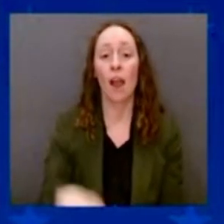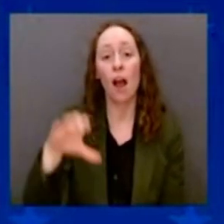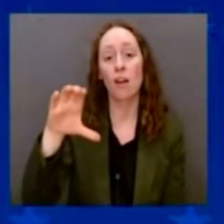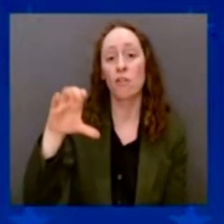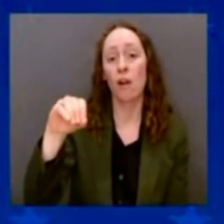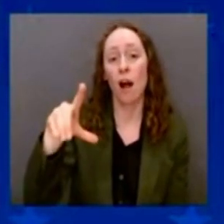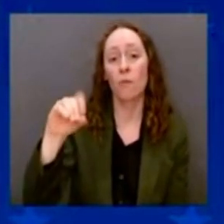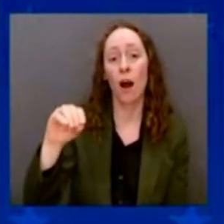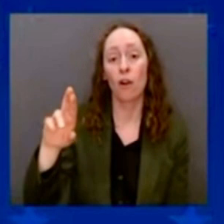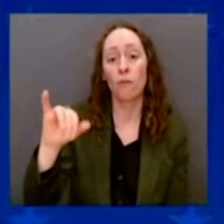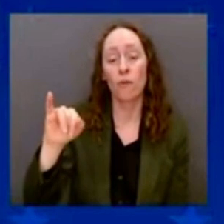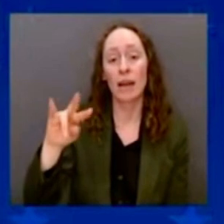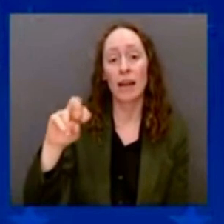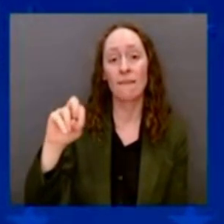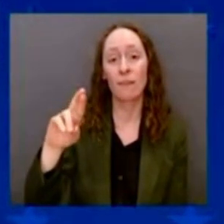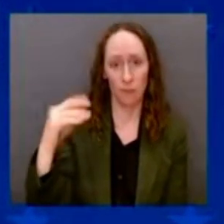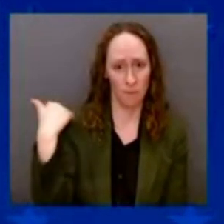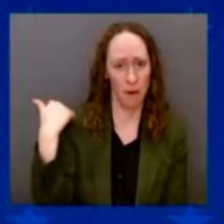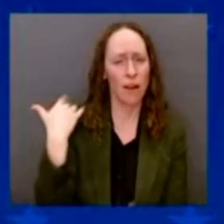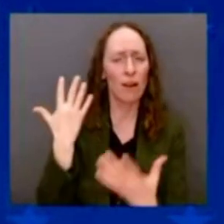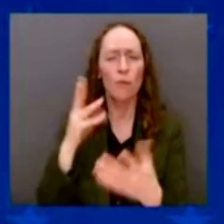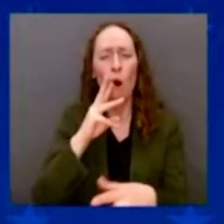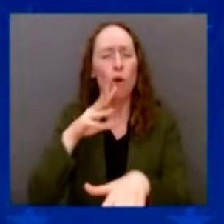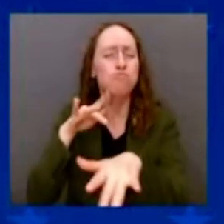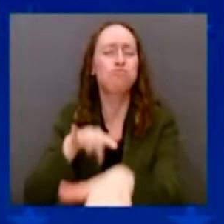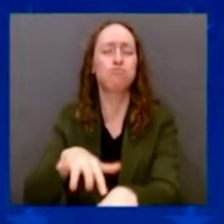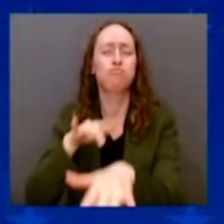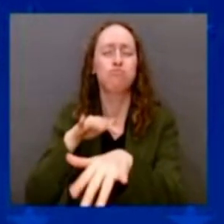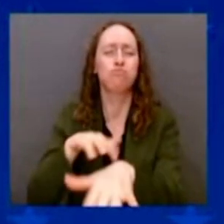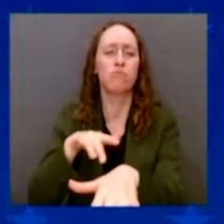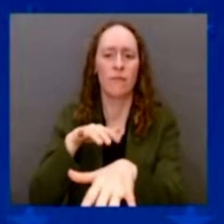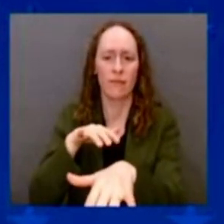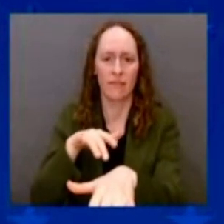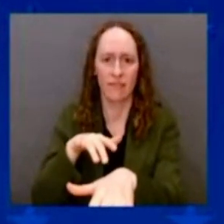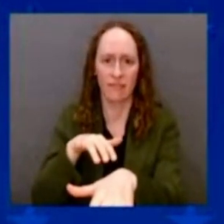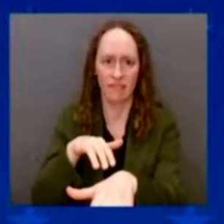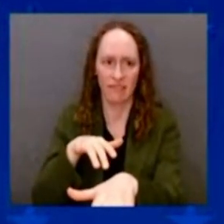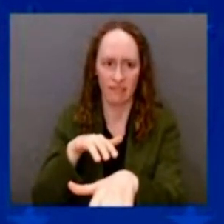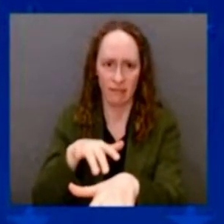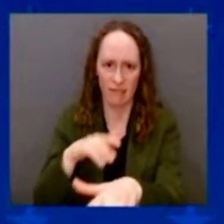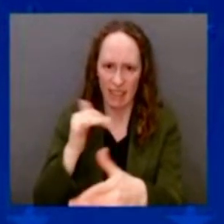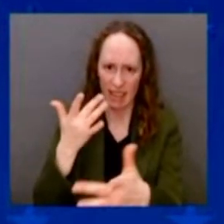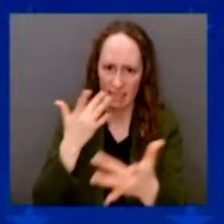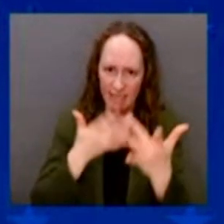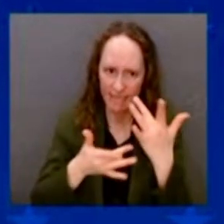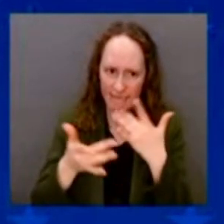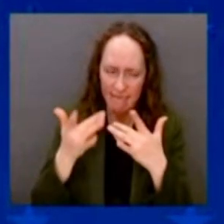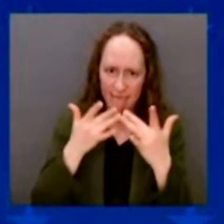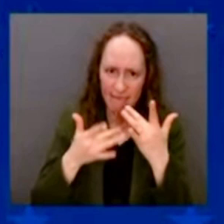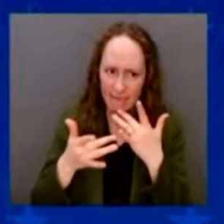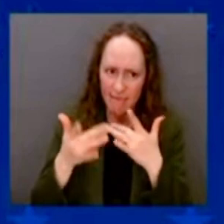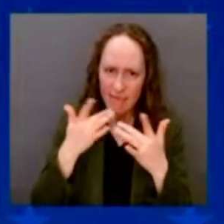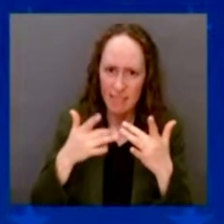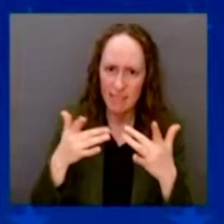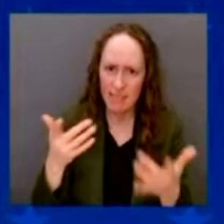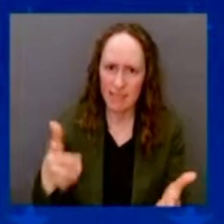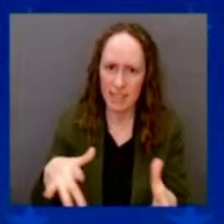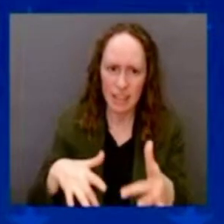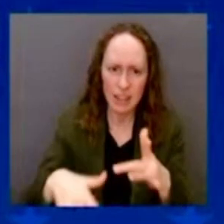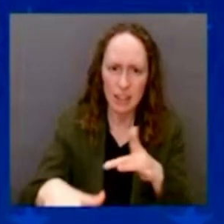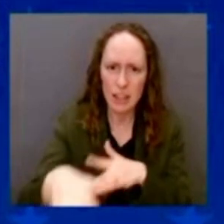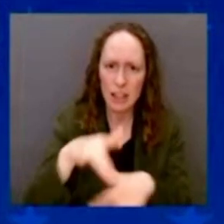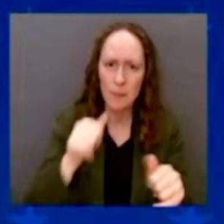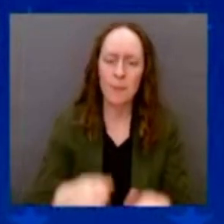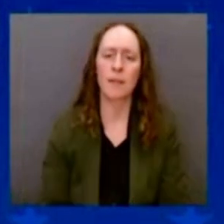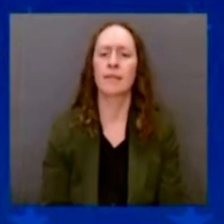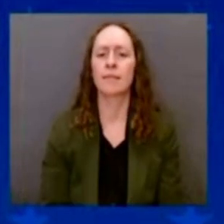And people are seeing them now, along with extreme superstorms and droughts. That's why I took the most